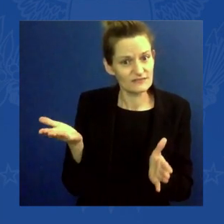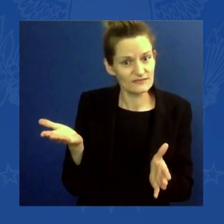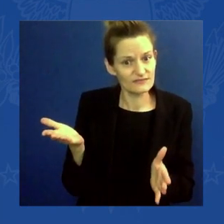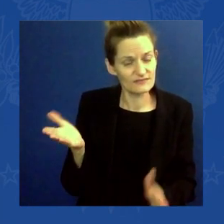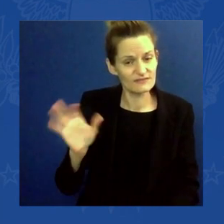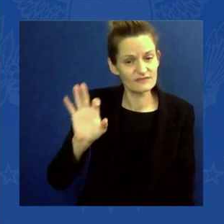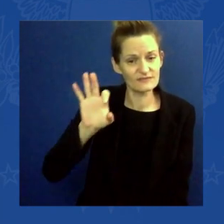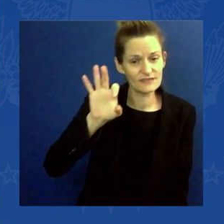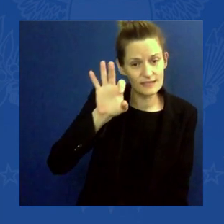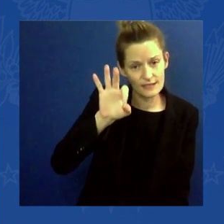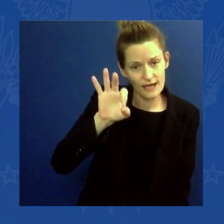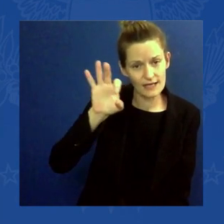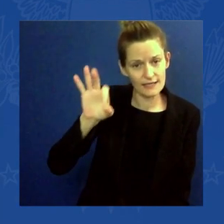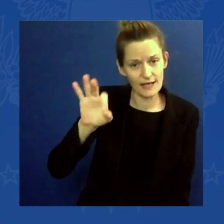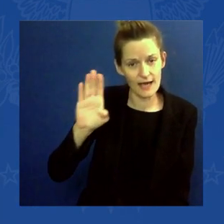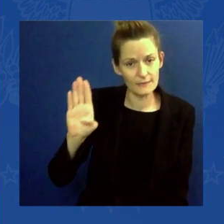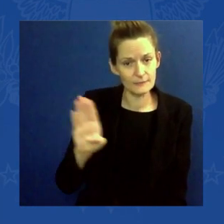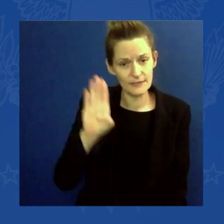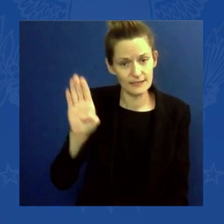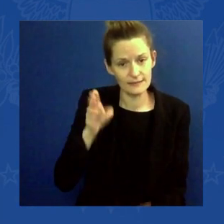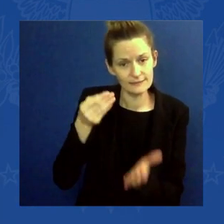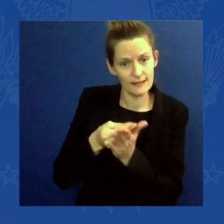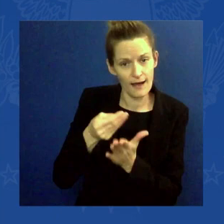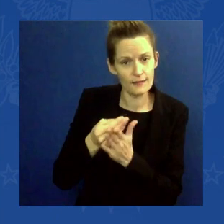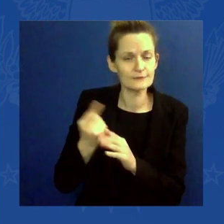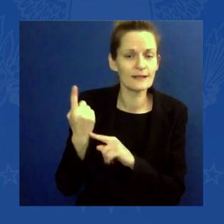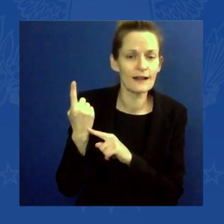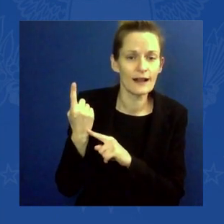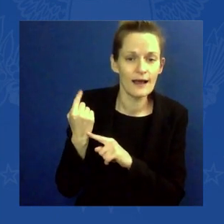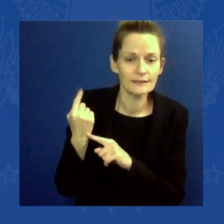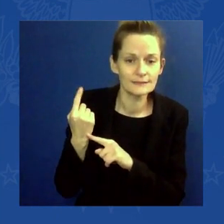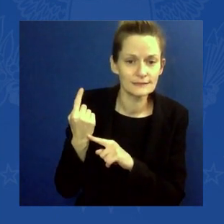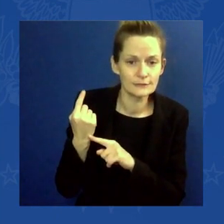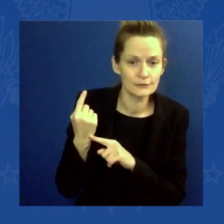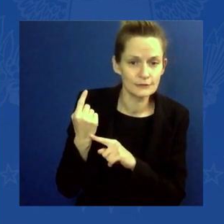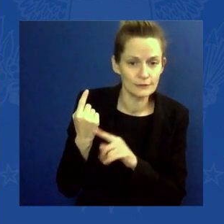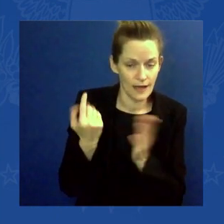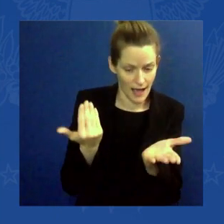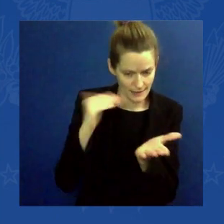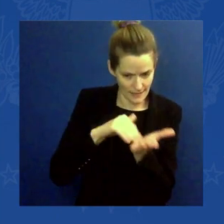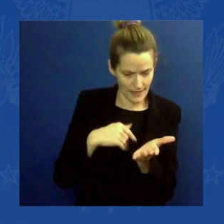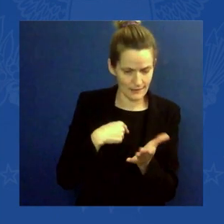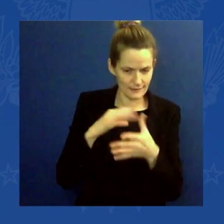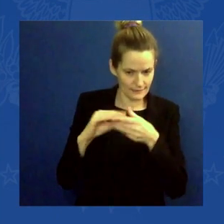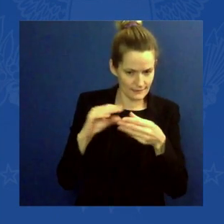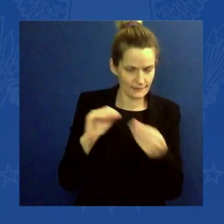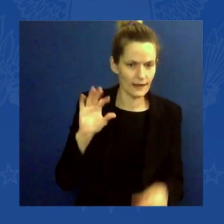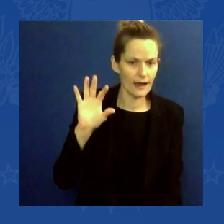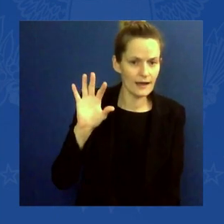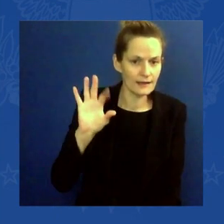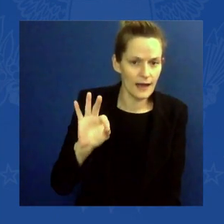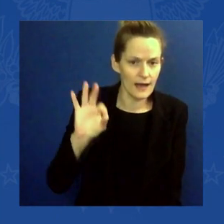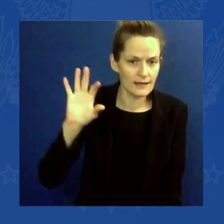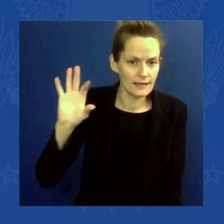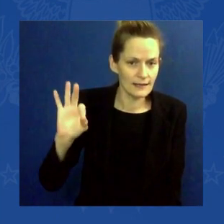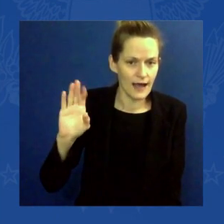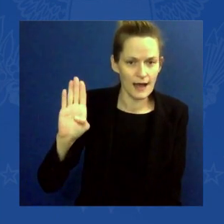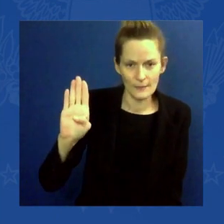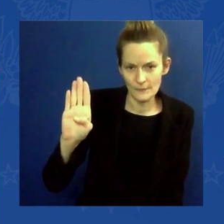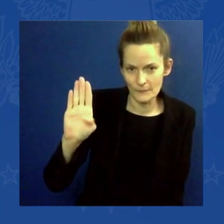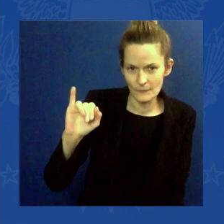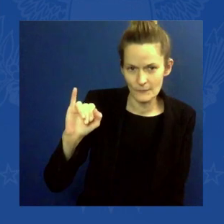Extreme weather in the United States cost the United States of America a total of $99 billion.